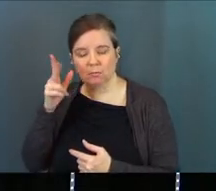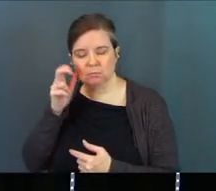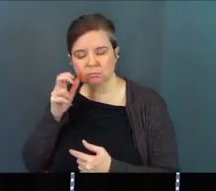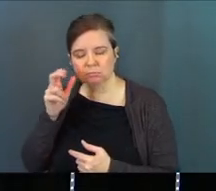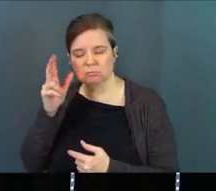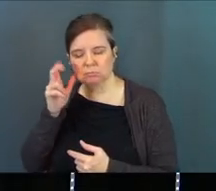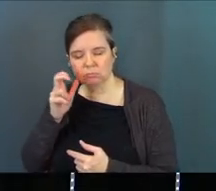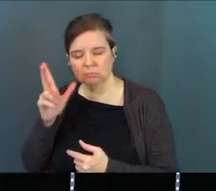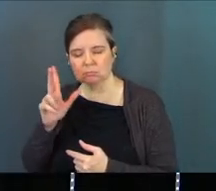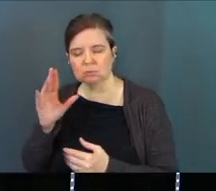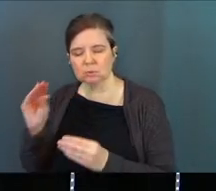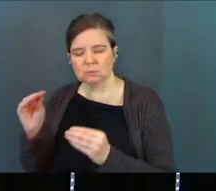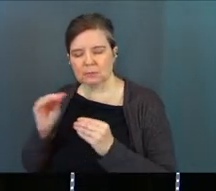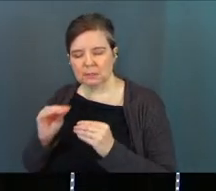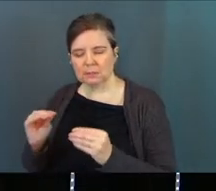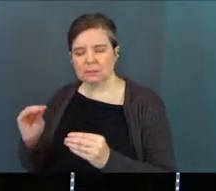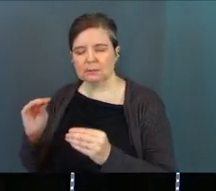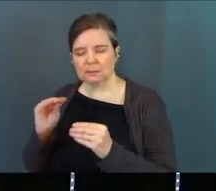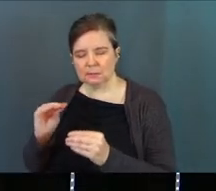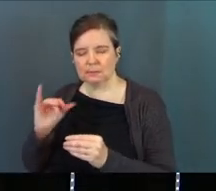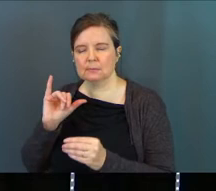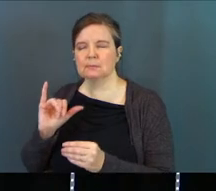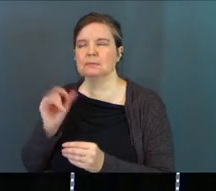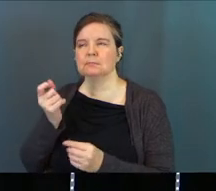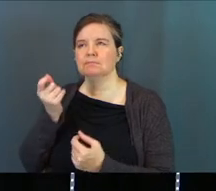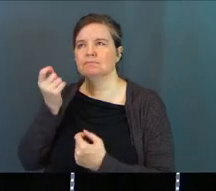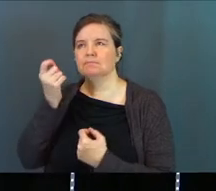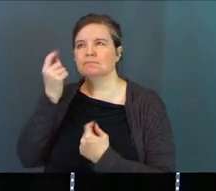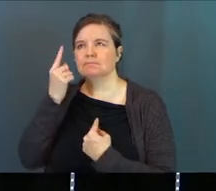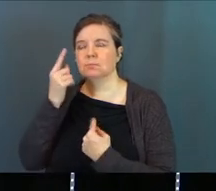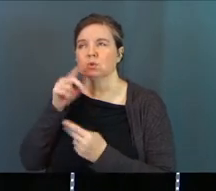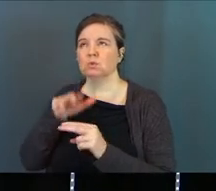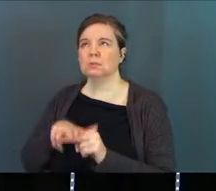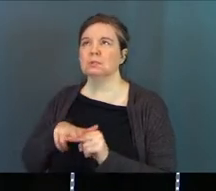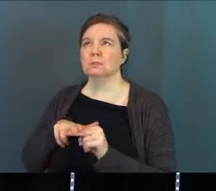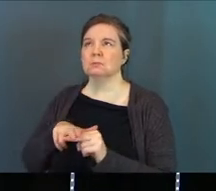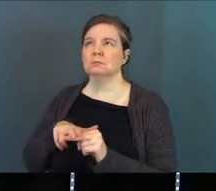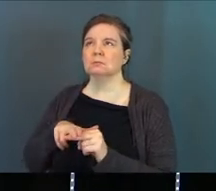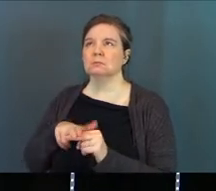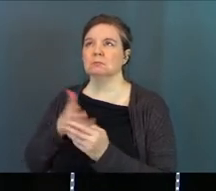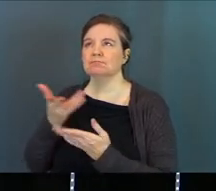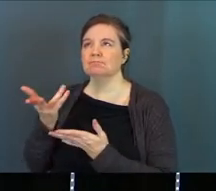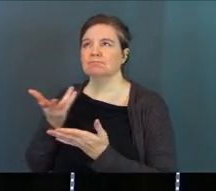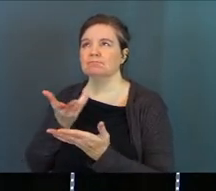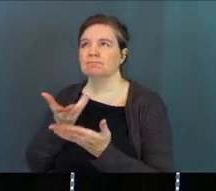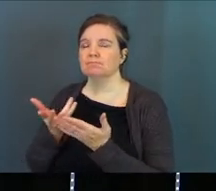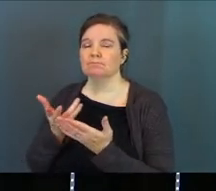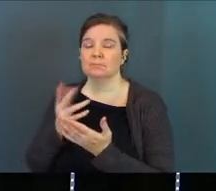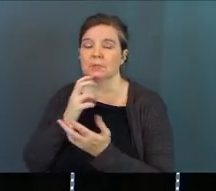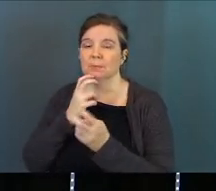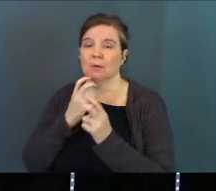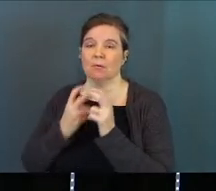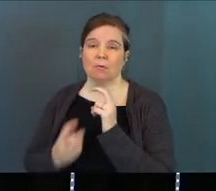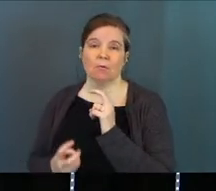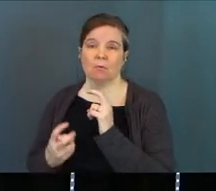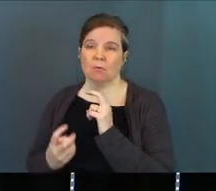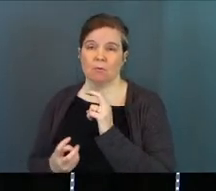to hear him teach, to just sit in his presence to be in awe